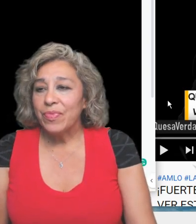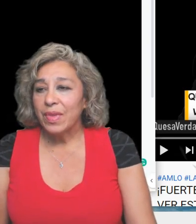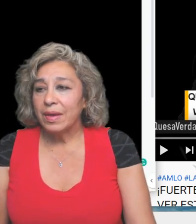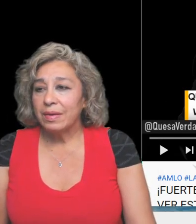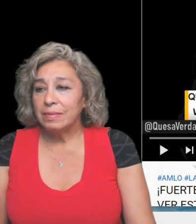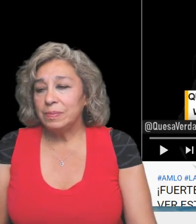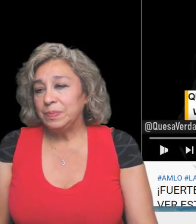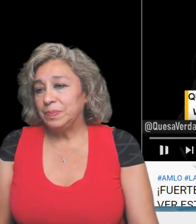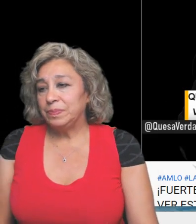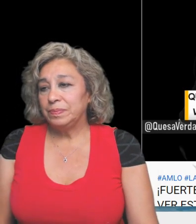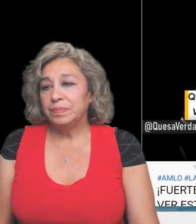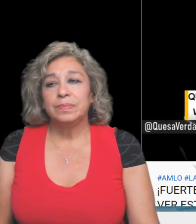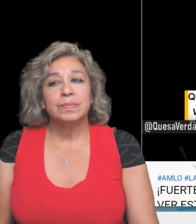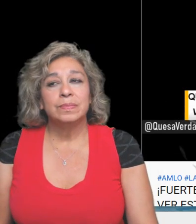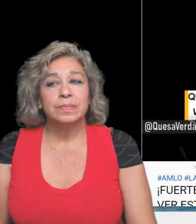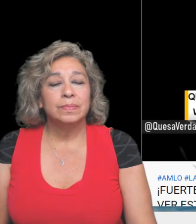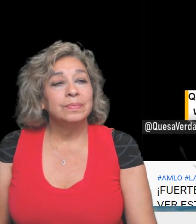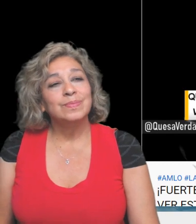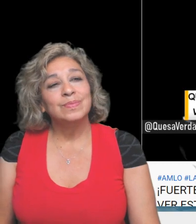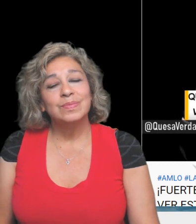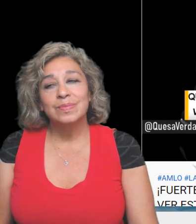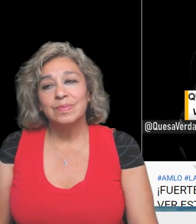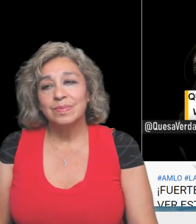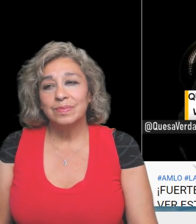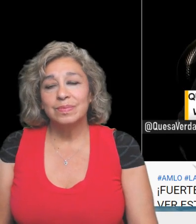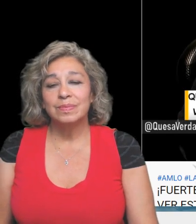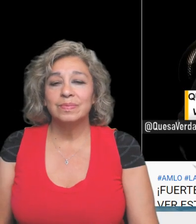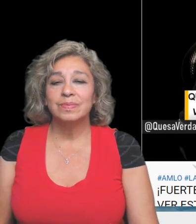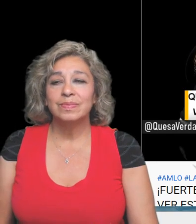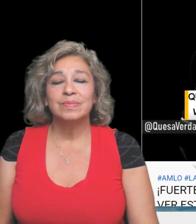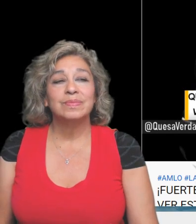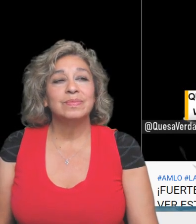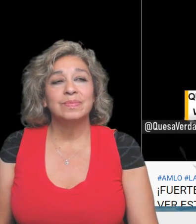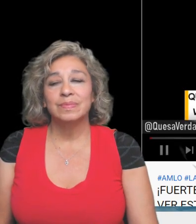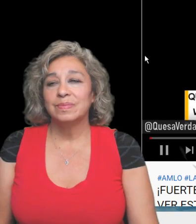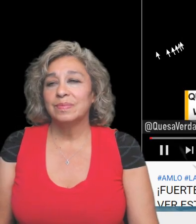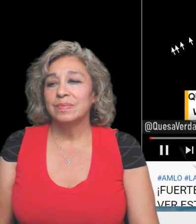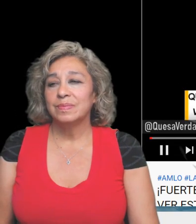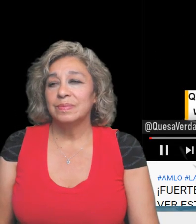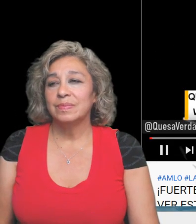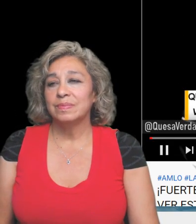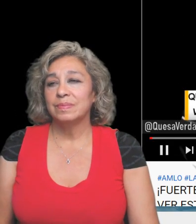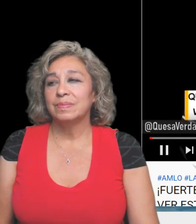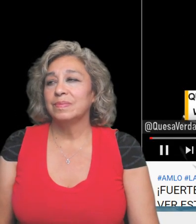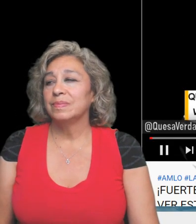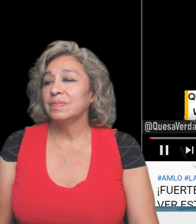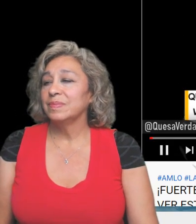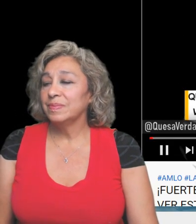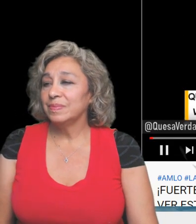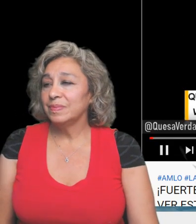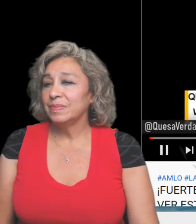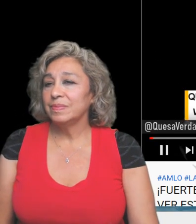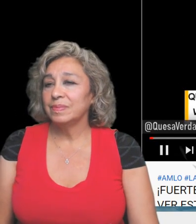Ecuador Bolivia Chile Argentina Brazil